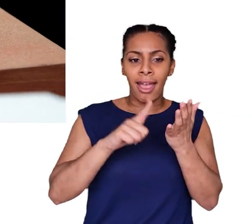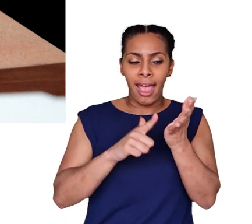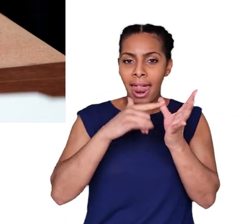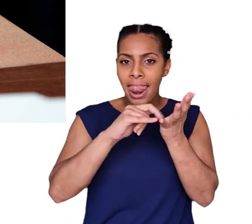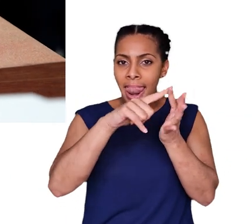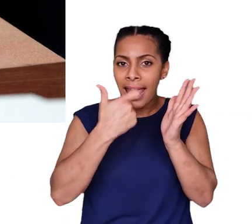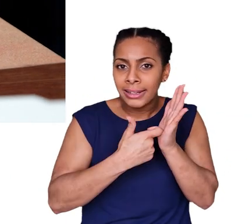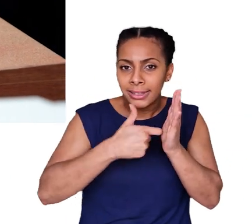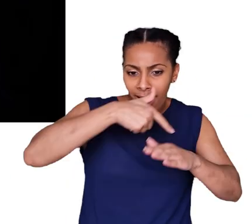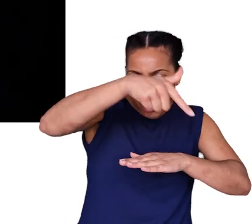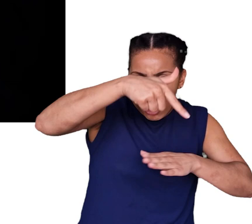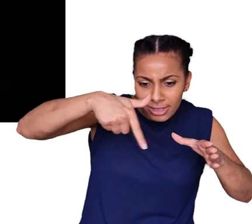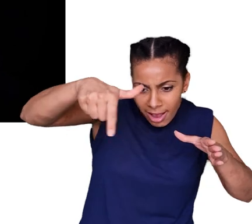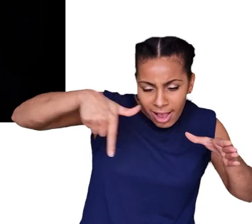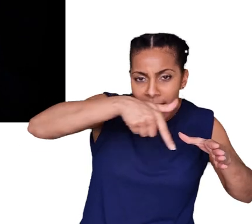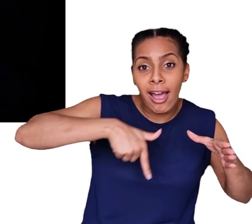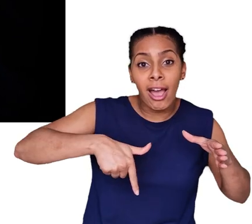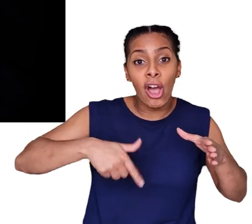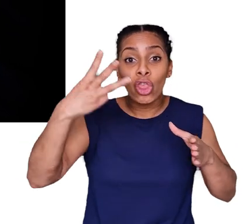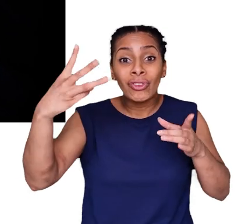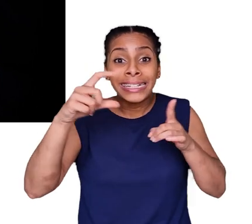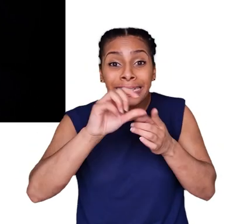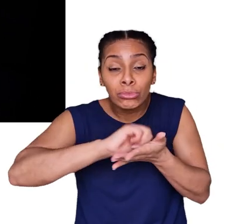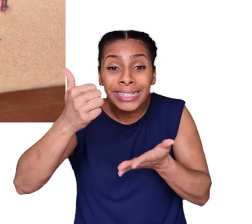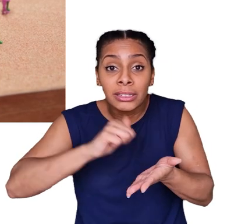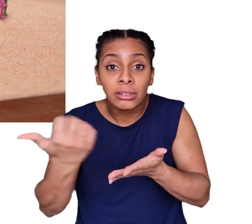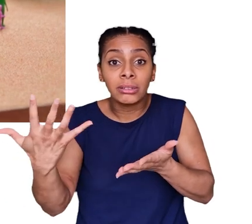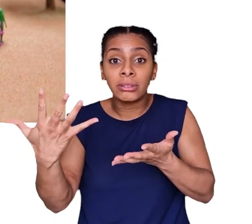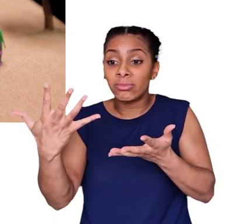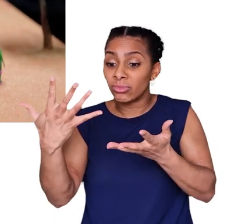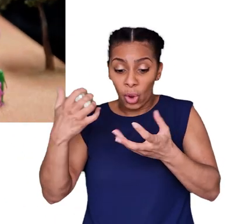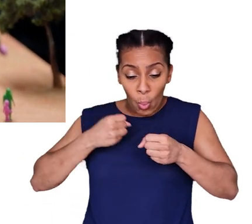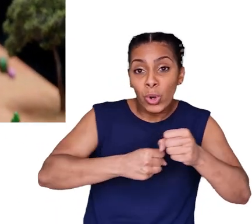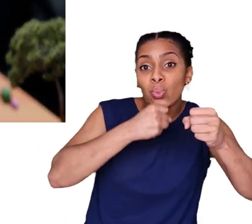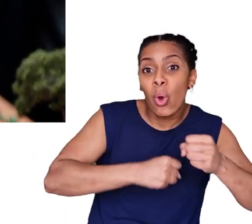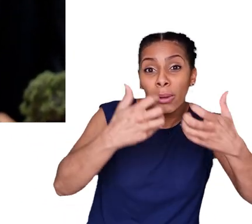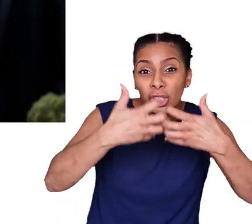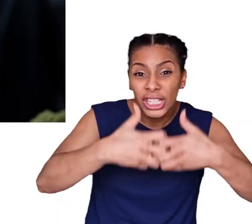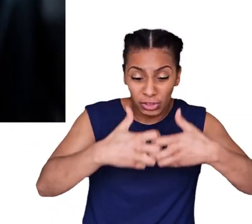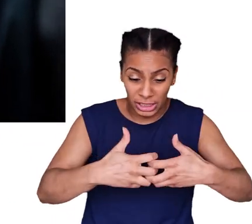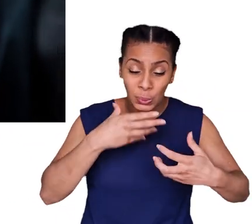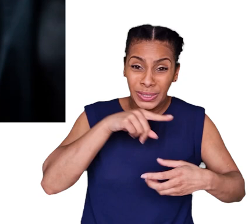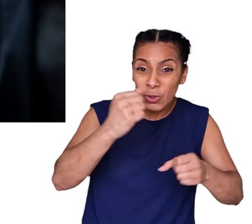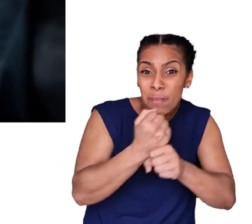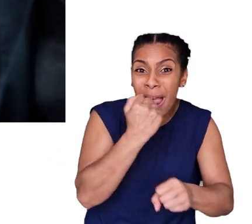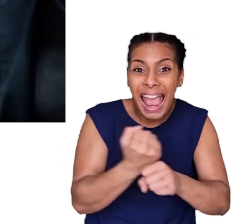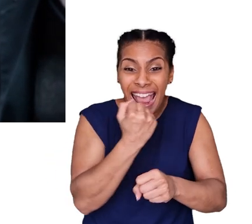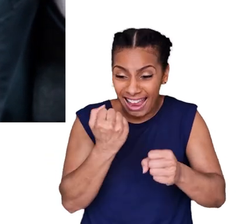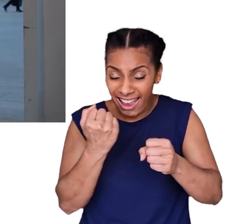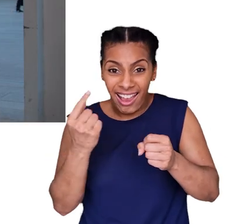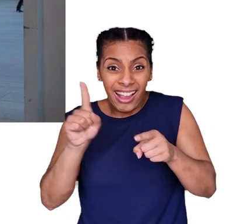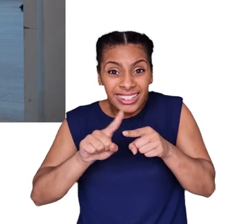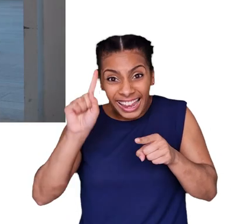printers to traditional woodworking machinery, to make stuff, to invent stuff, and that's what I find really exciting about this job.